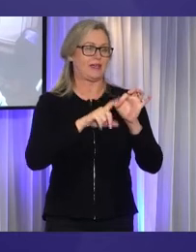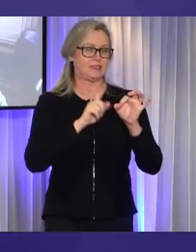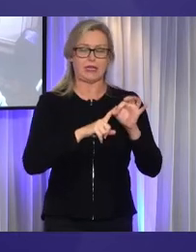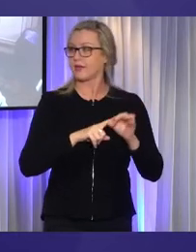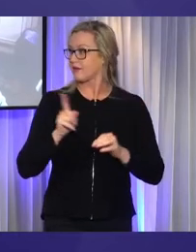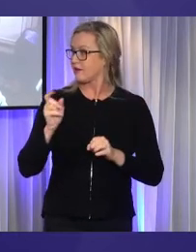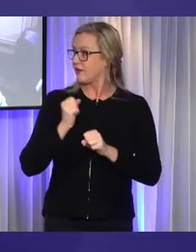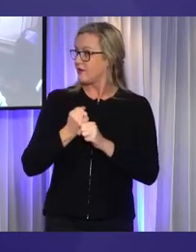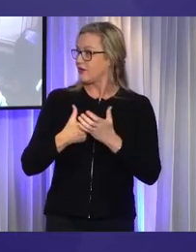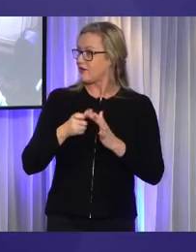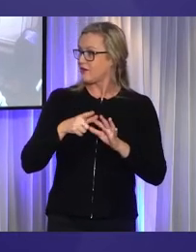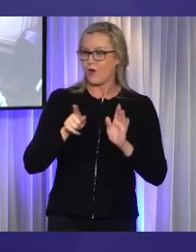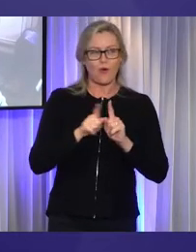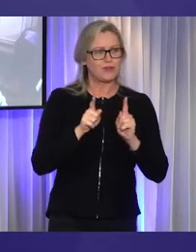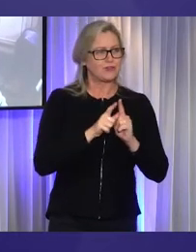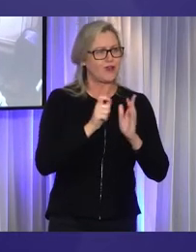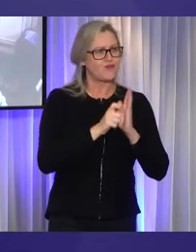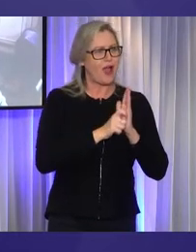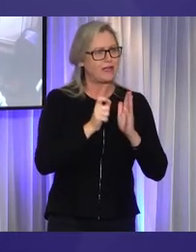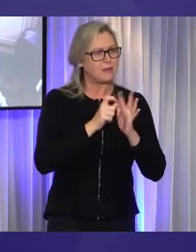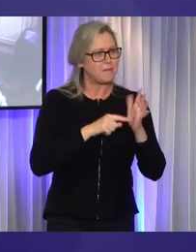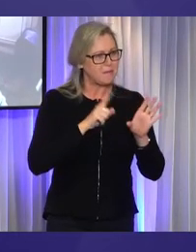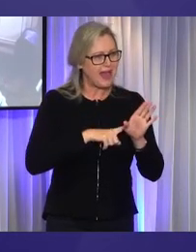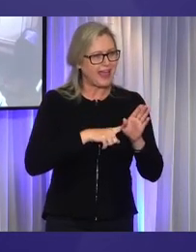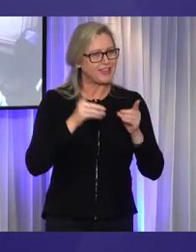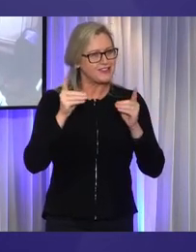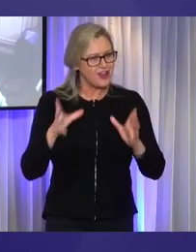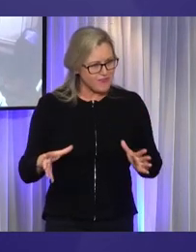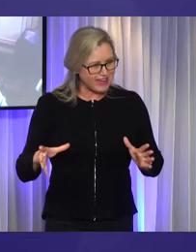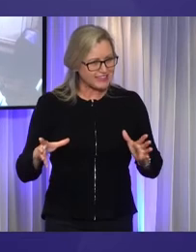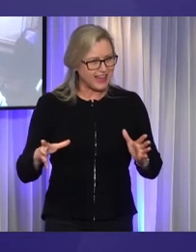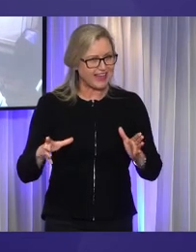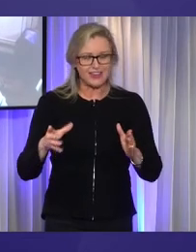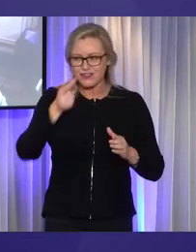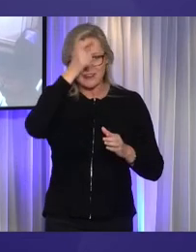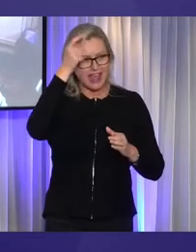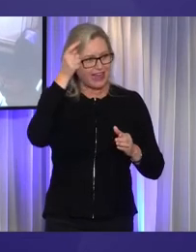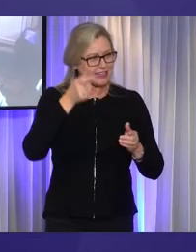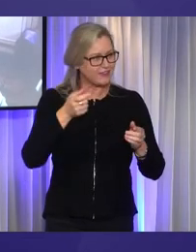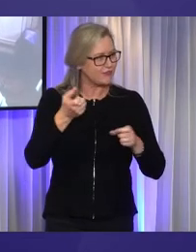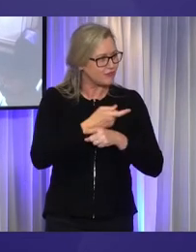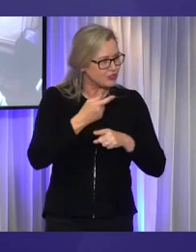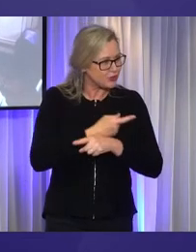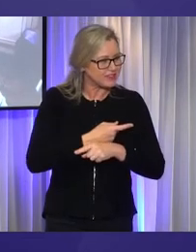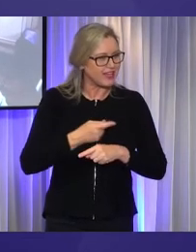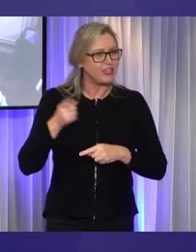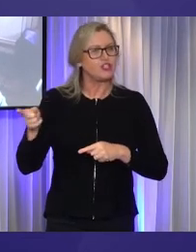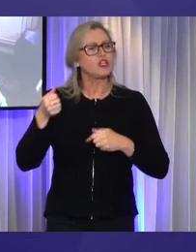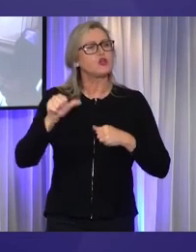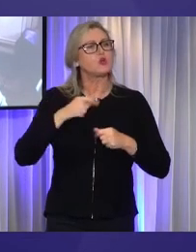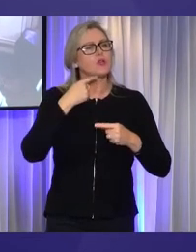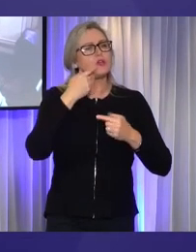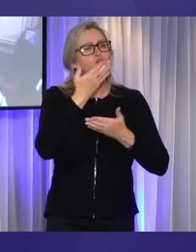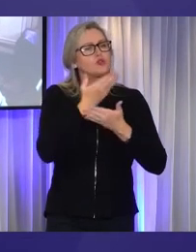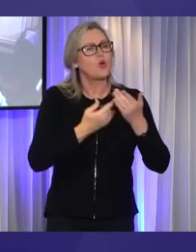a playwright, a director and a creative producer and that you view storytelling to understand the world and